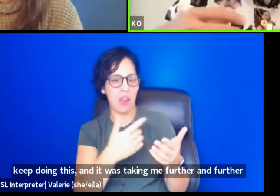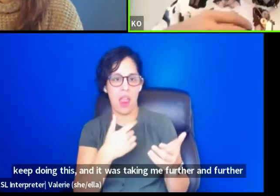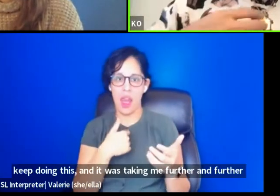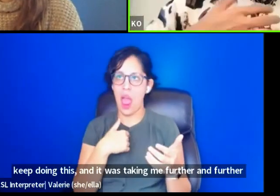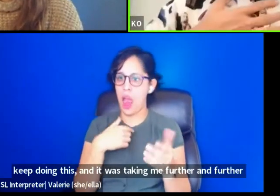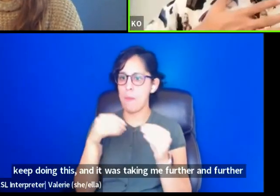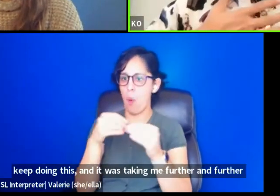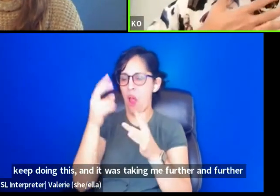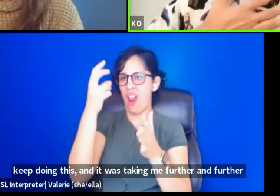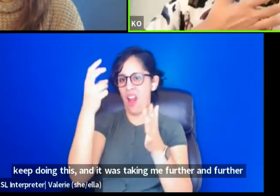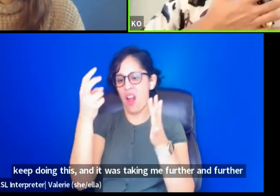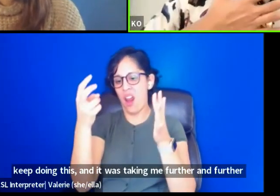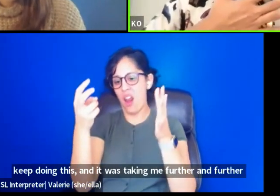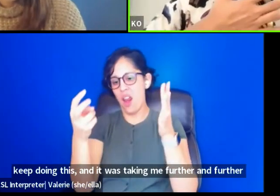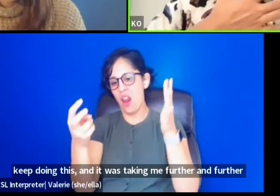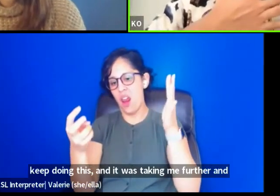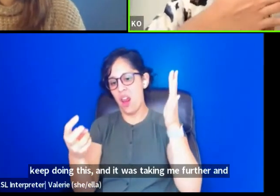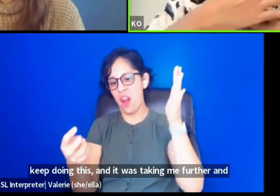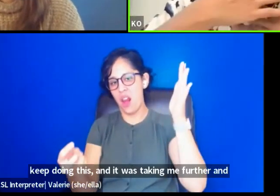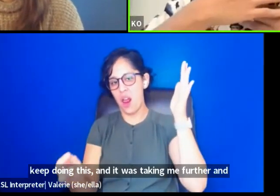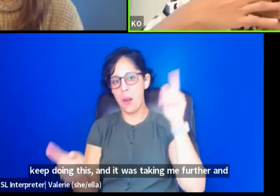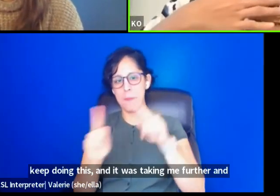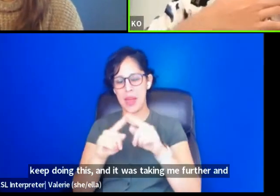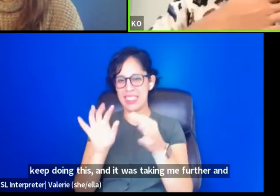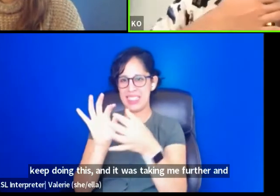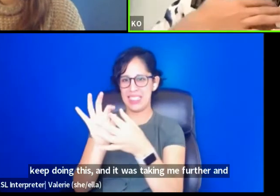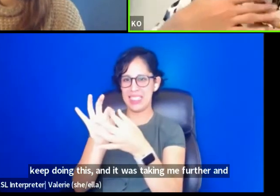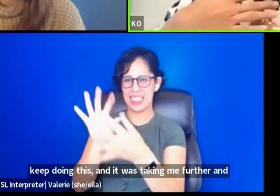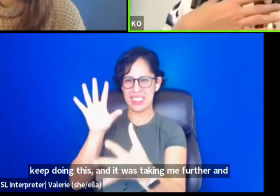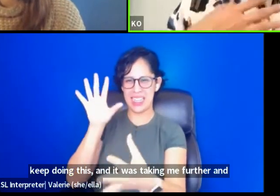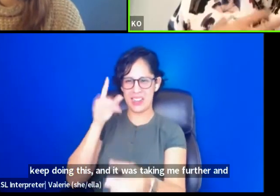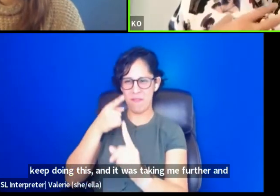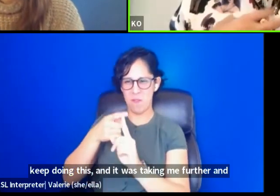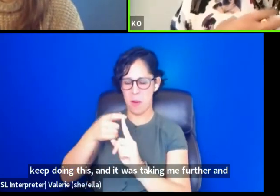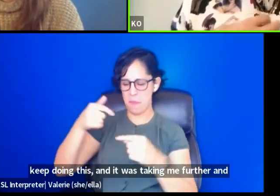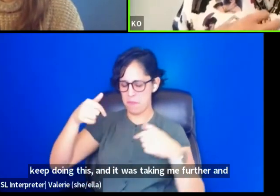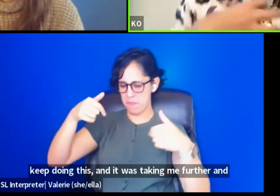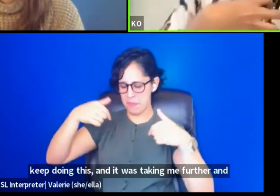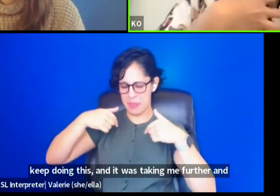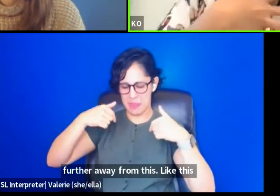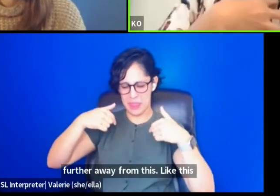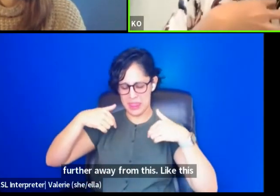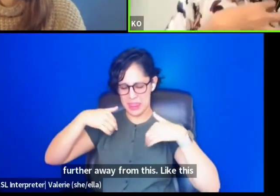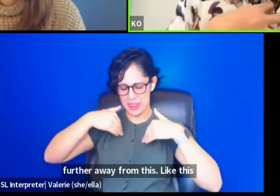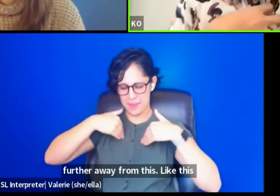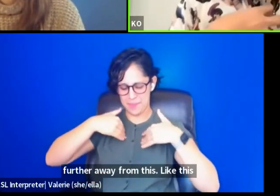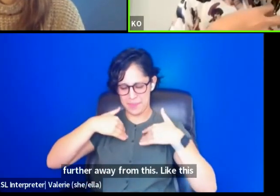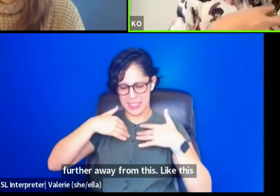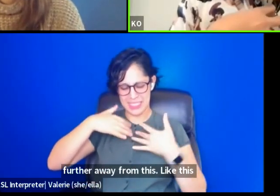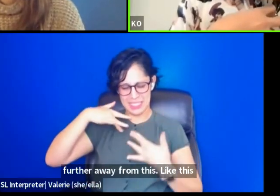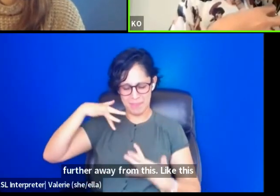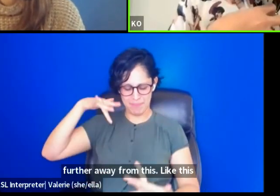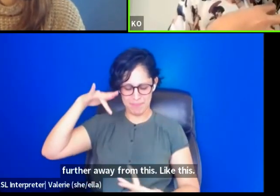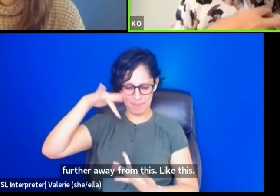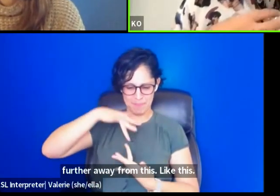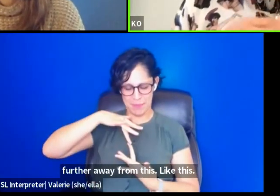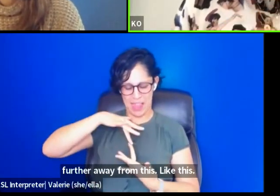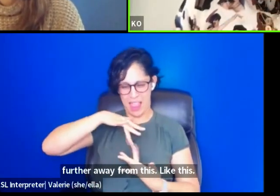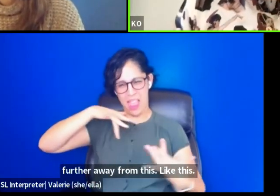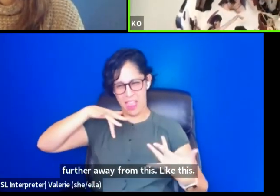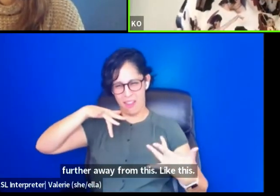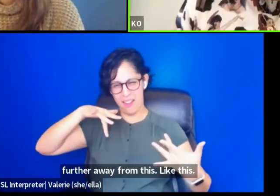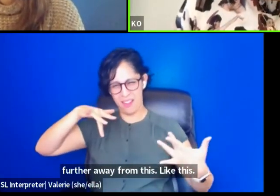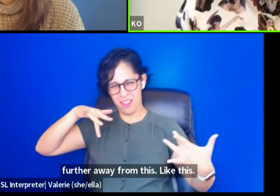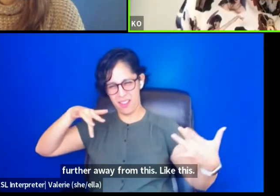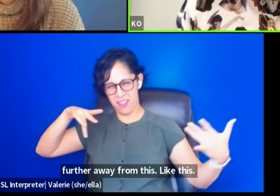further away from this, like this, the touchstone that is me. And, you know,